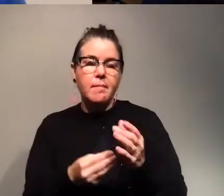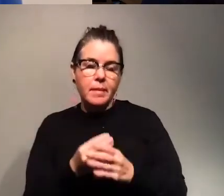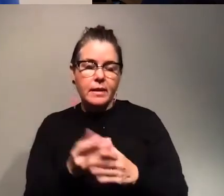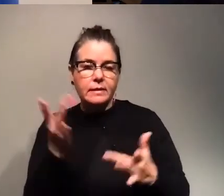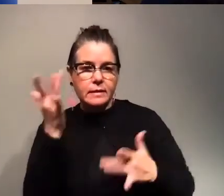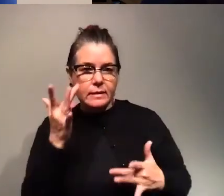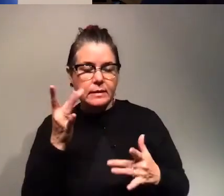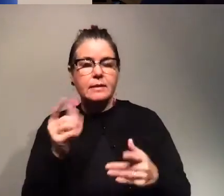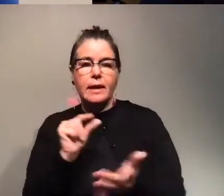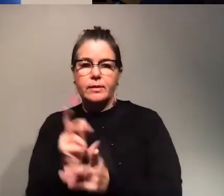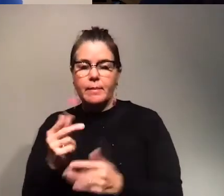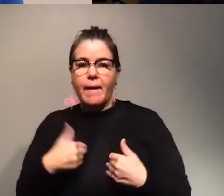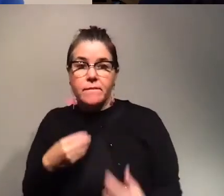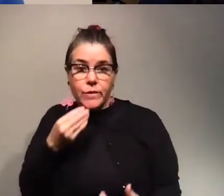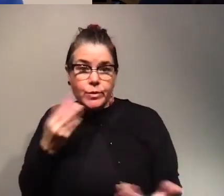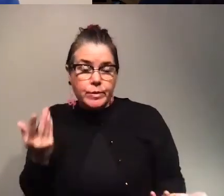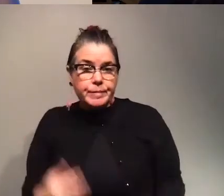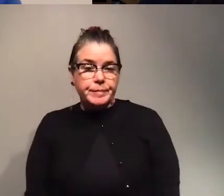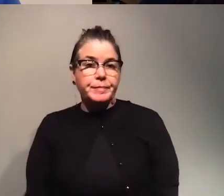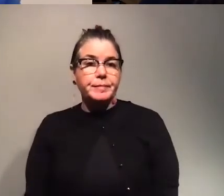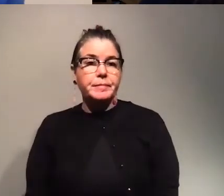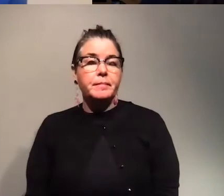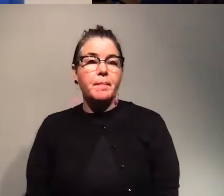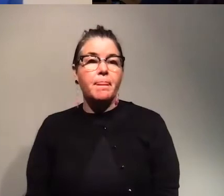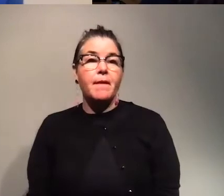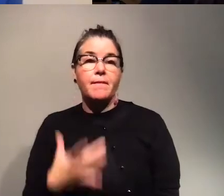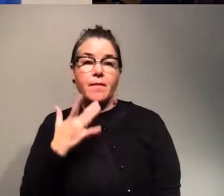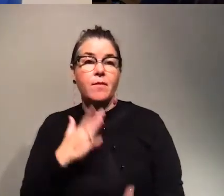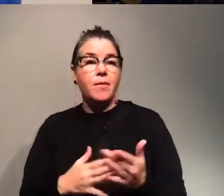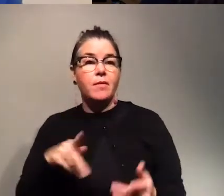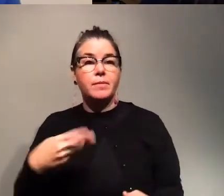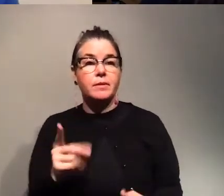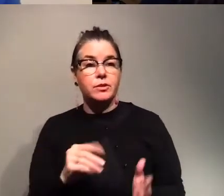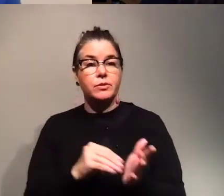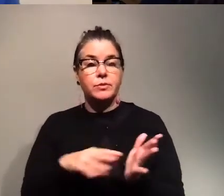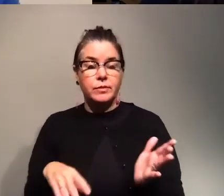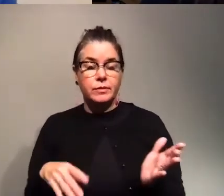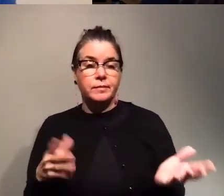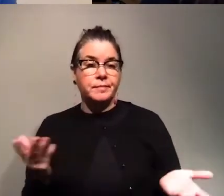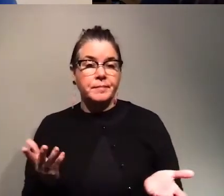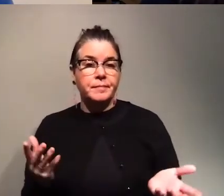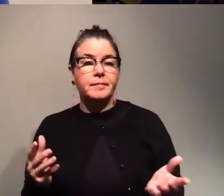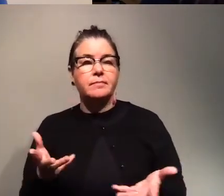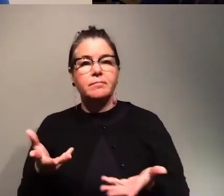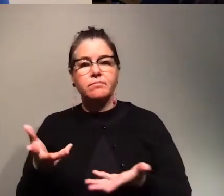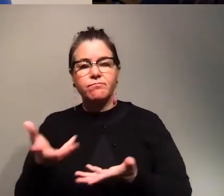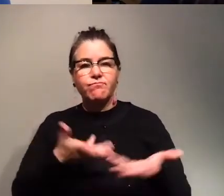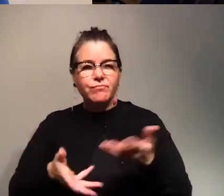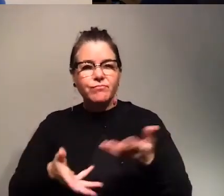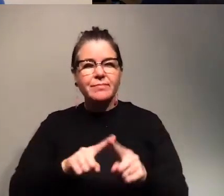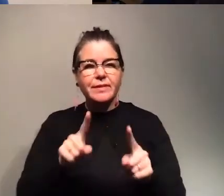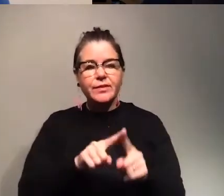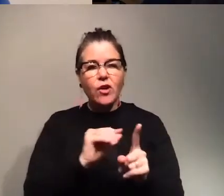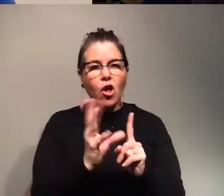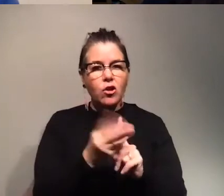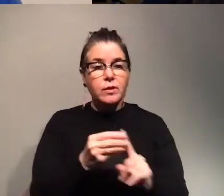and uh my favorite part of being a phd bhd student is interacting with a lot of cultures my